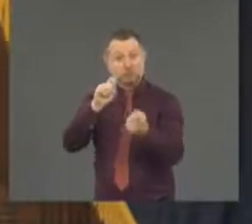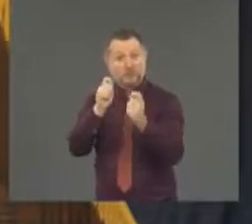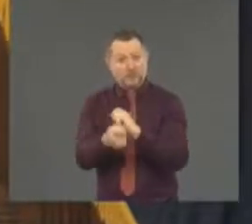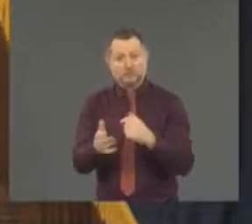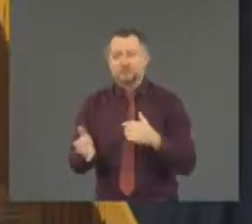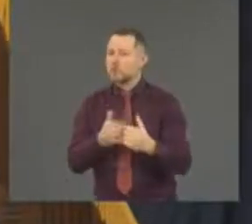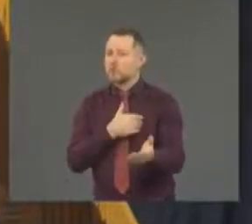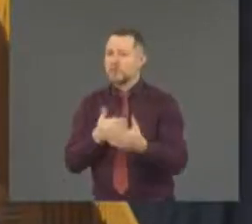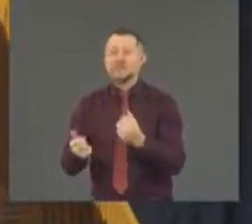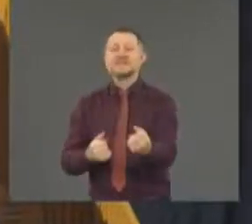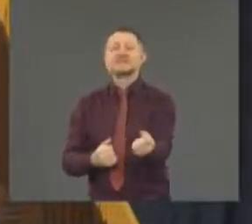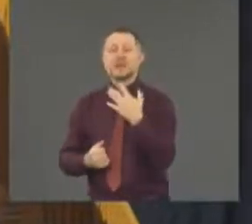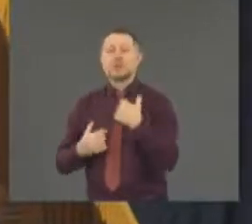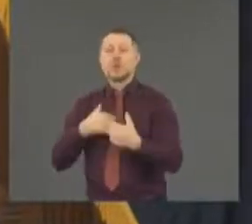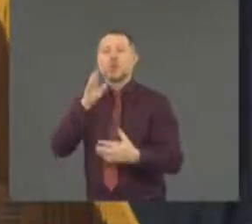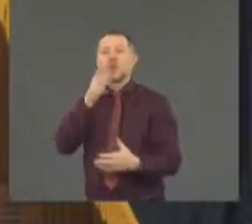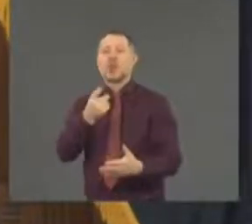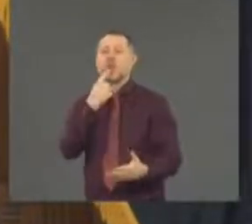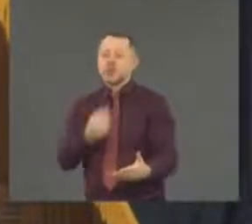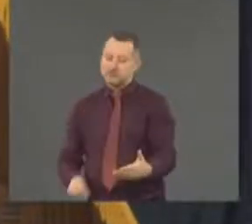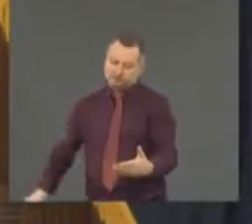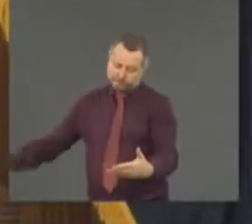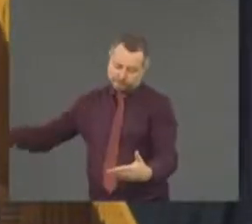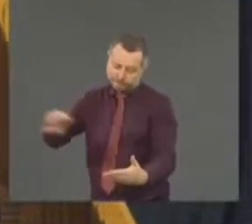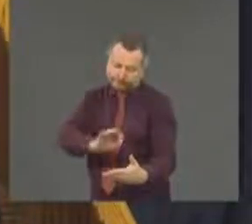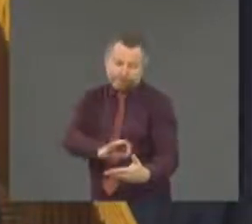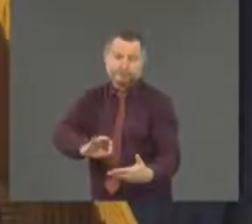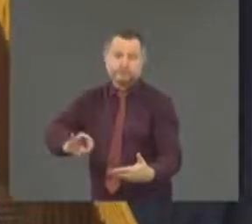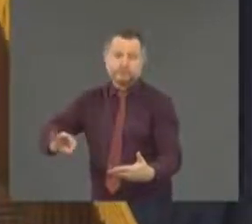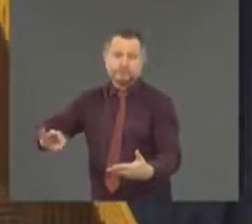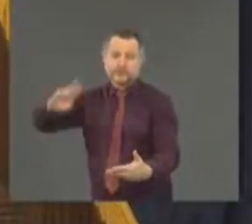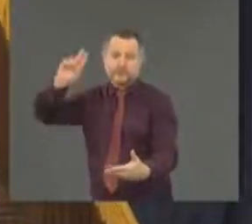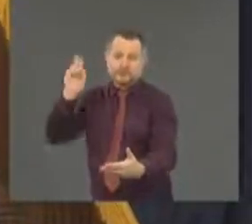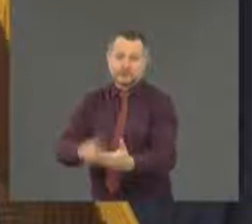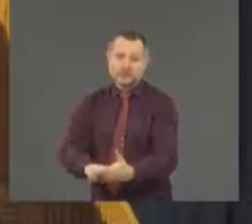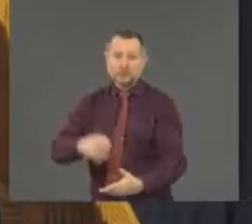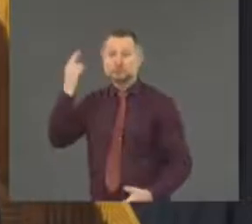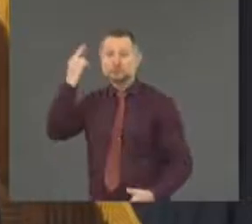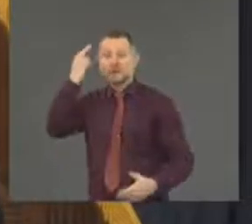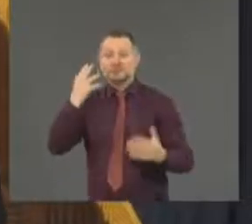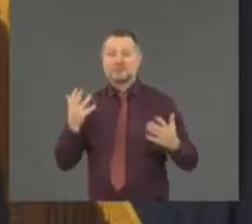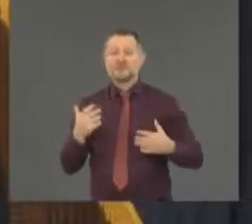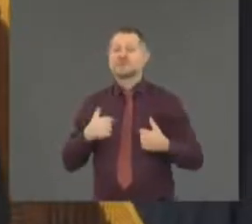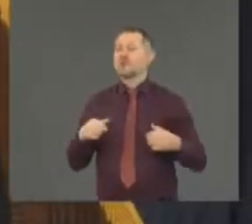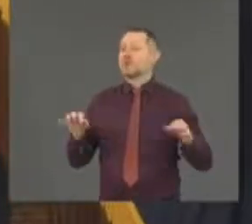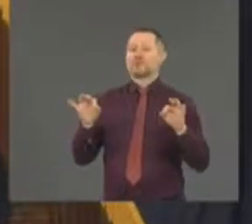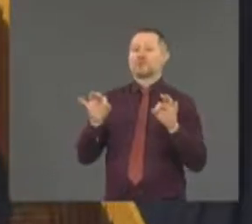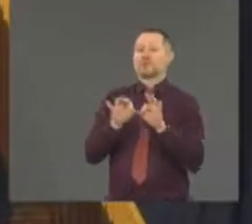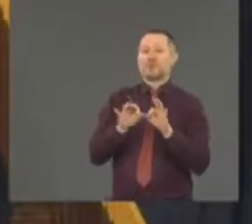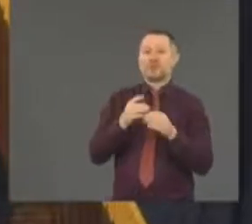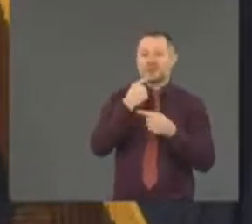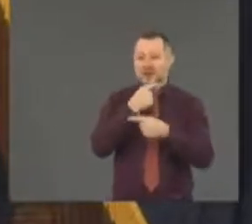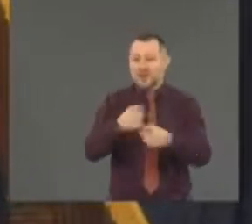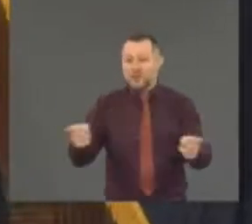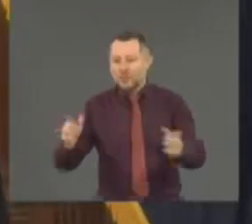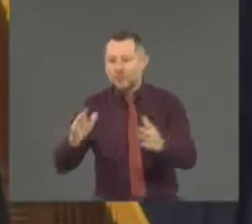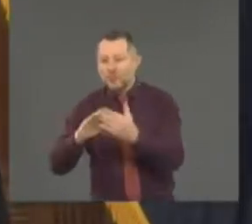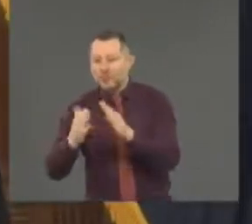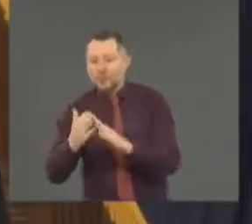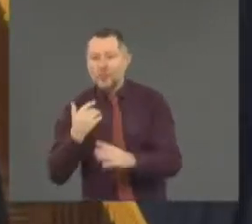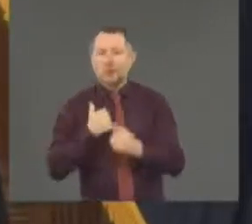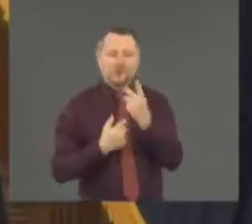because I think what's preeminent now is to say to the community, we saw the George Floyd